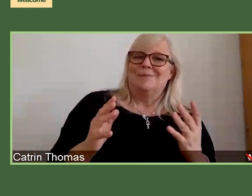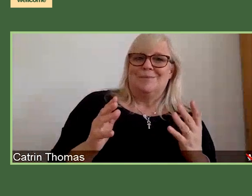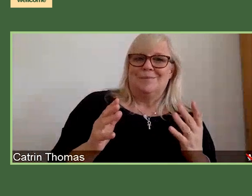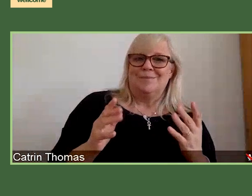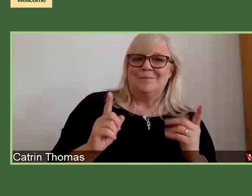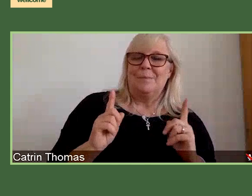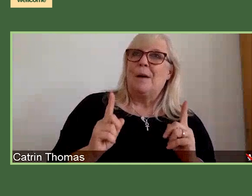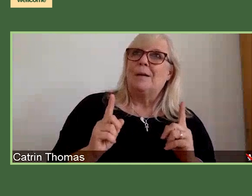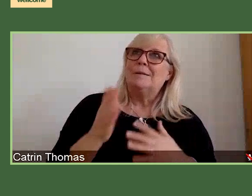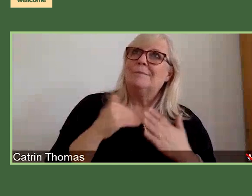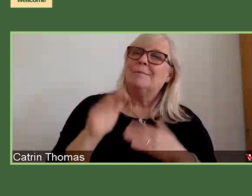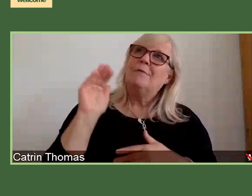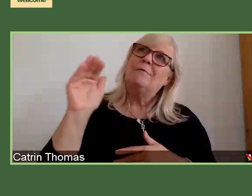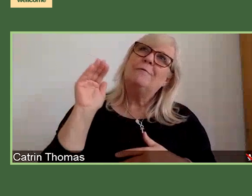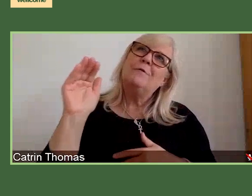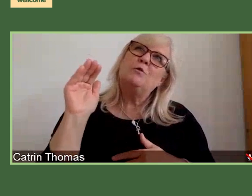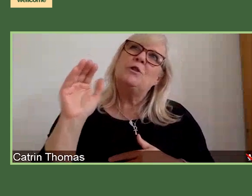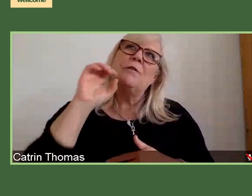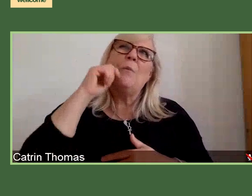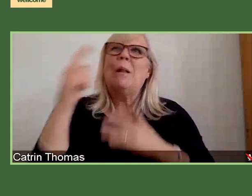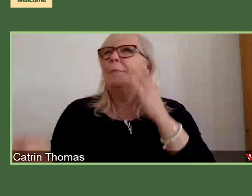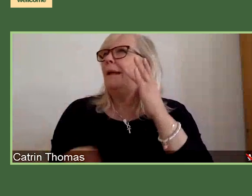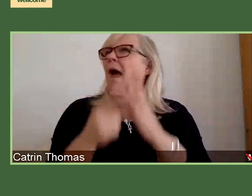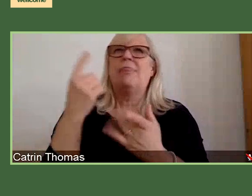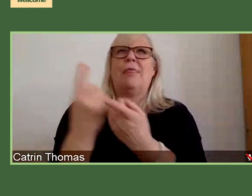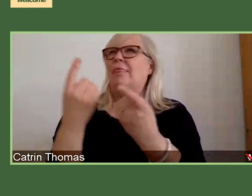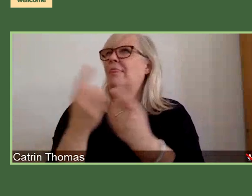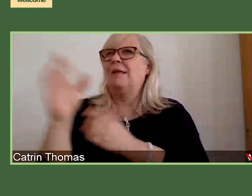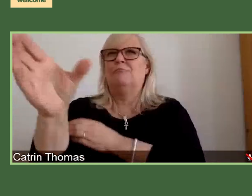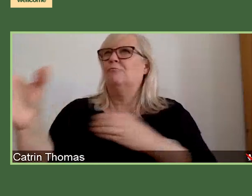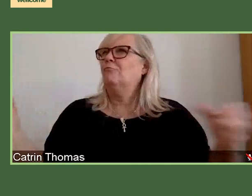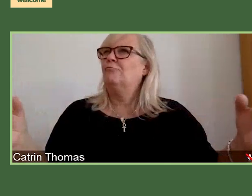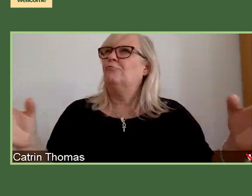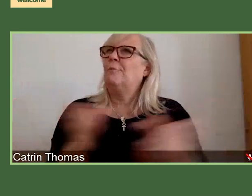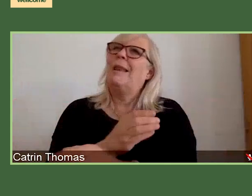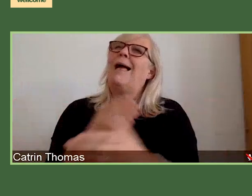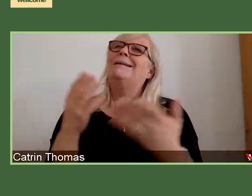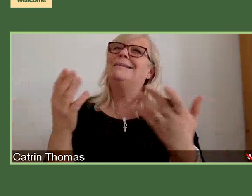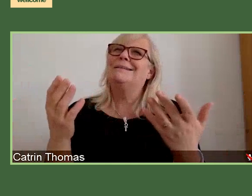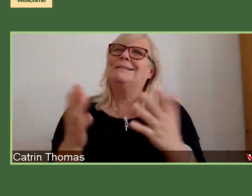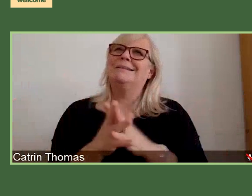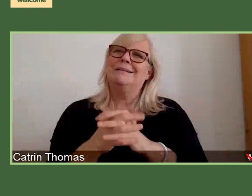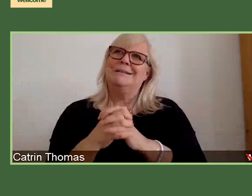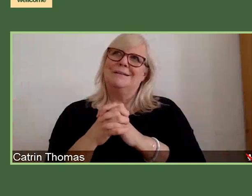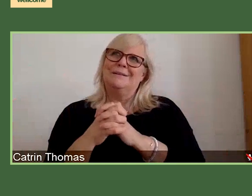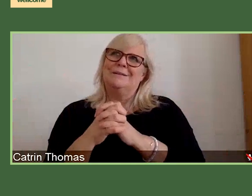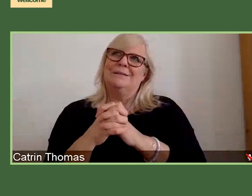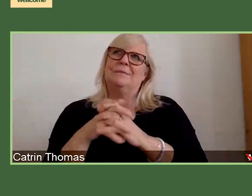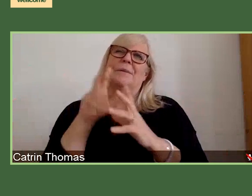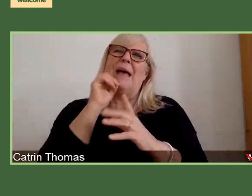future there will be something else that will come in its place. Details which will be developed over the coming time.